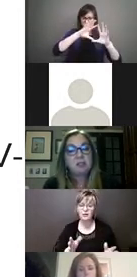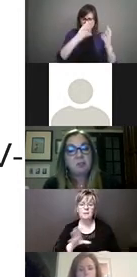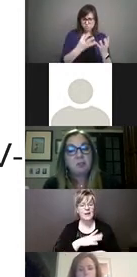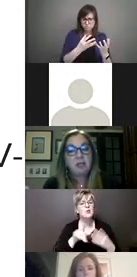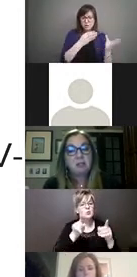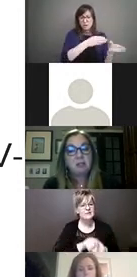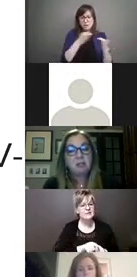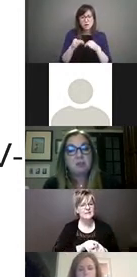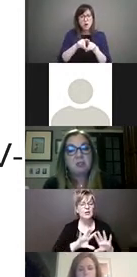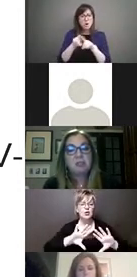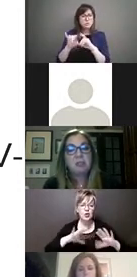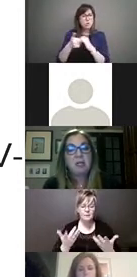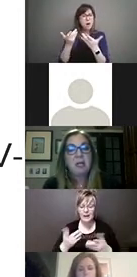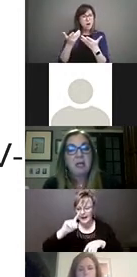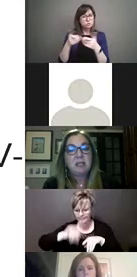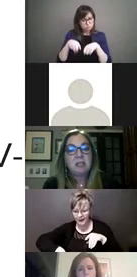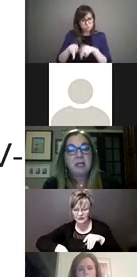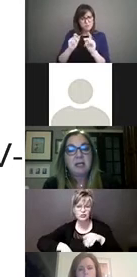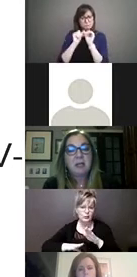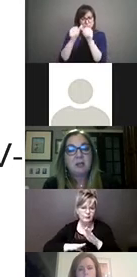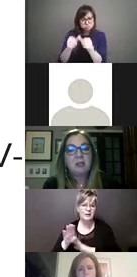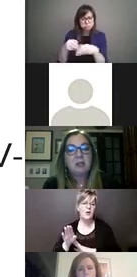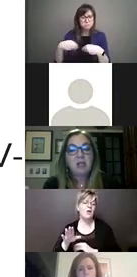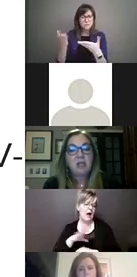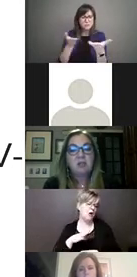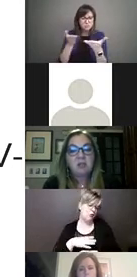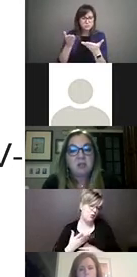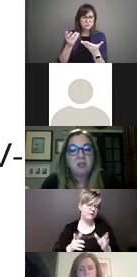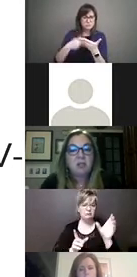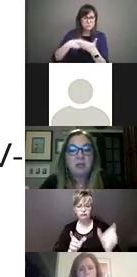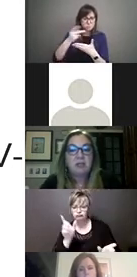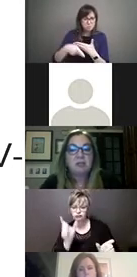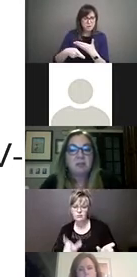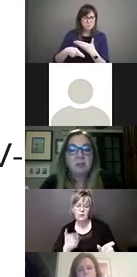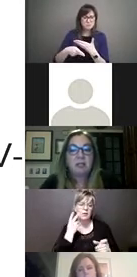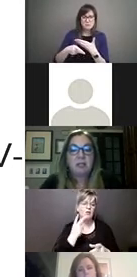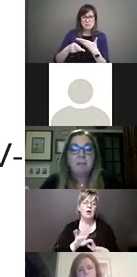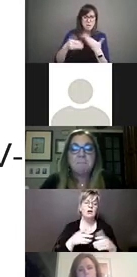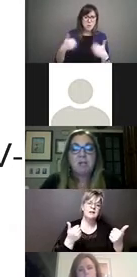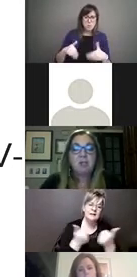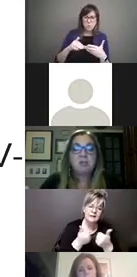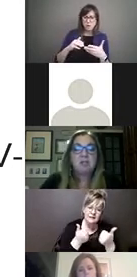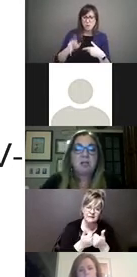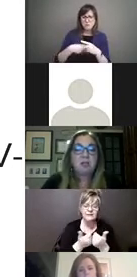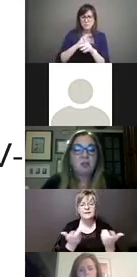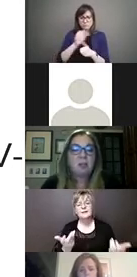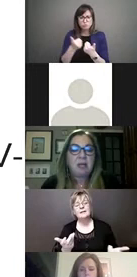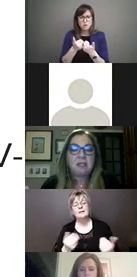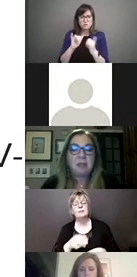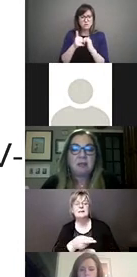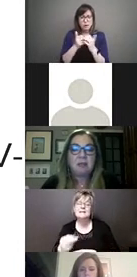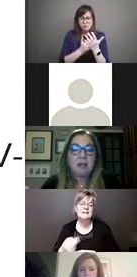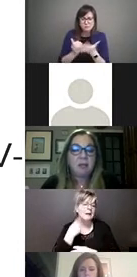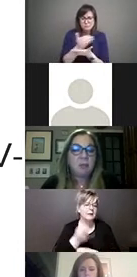address and prevent disruptions and look at the challenges in generating disability inclusive data during the